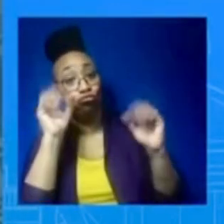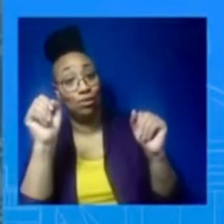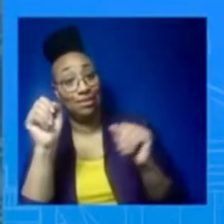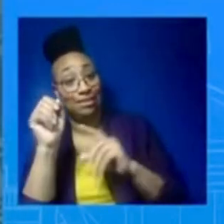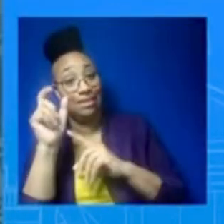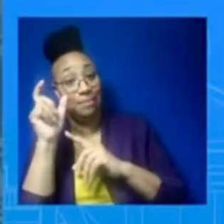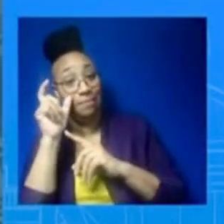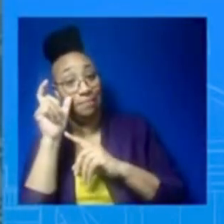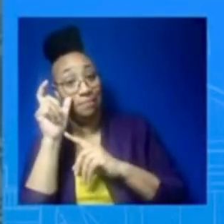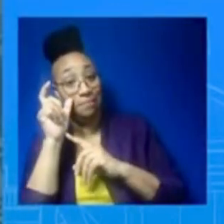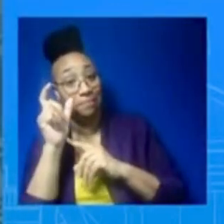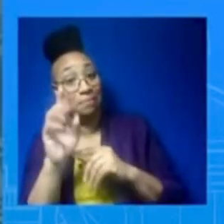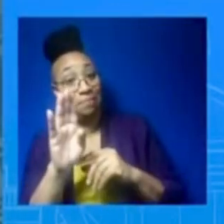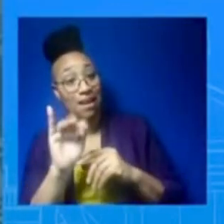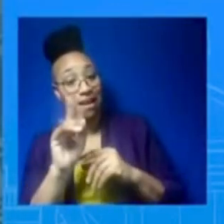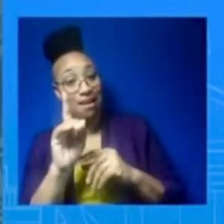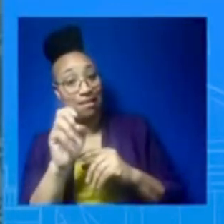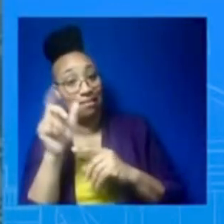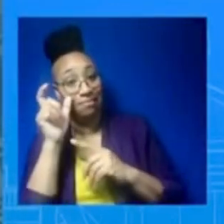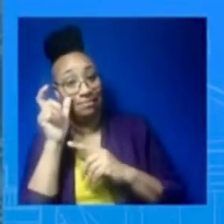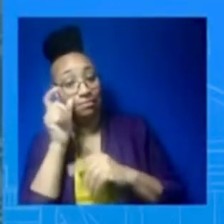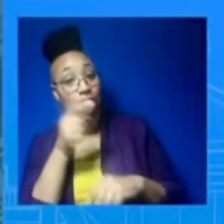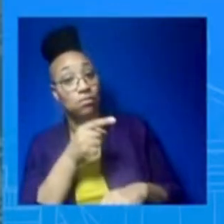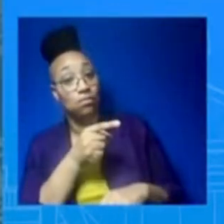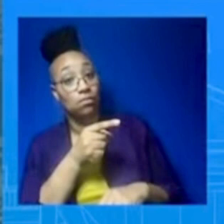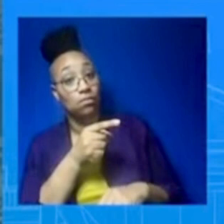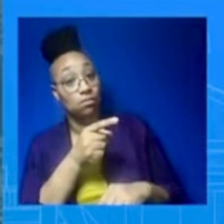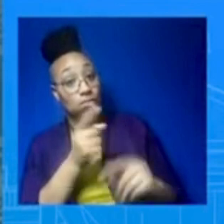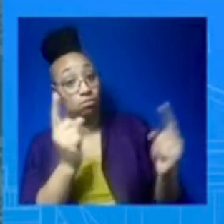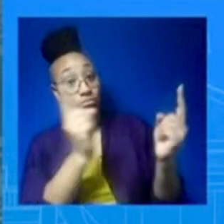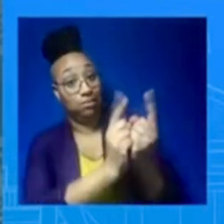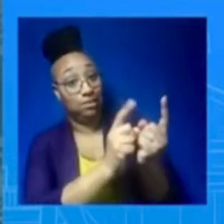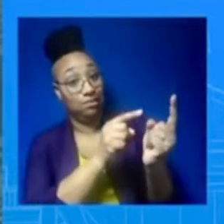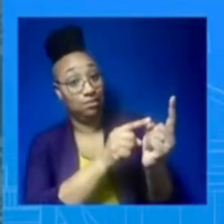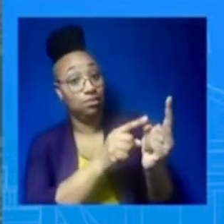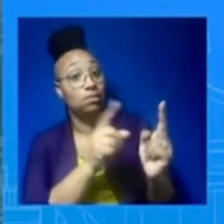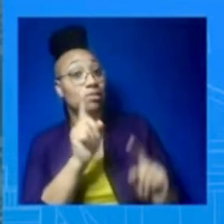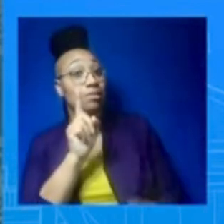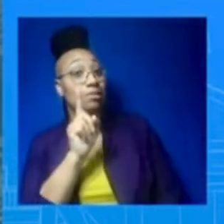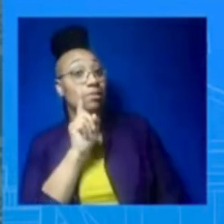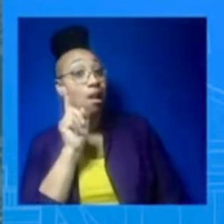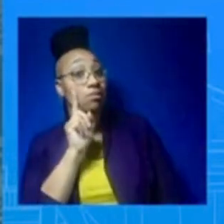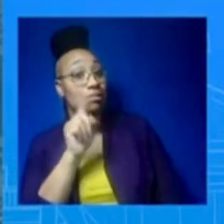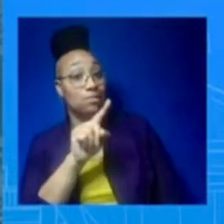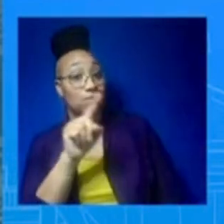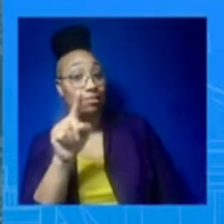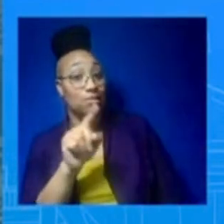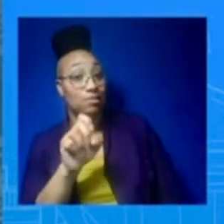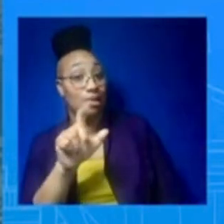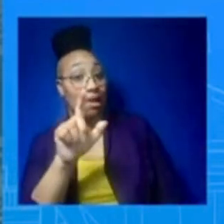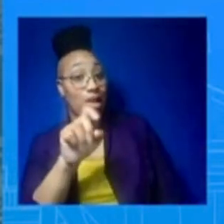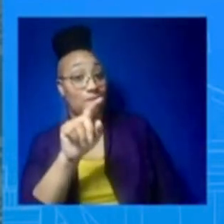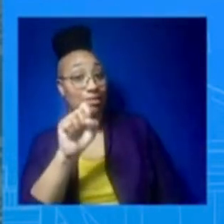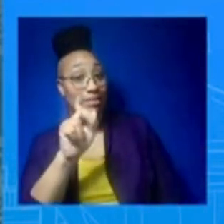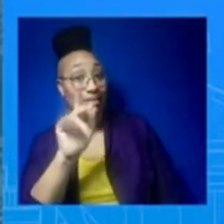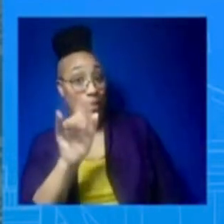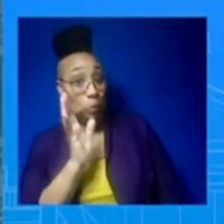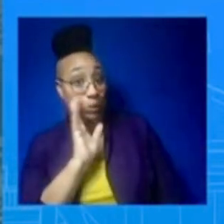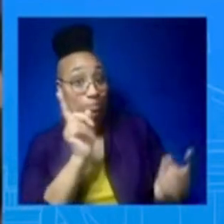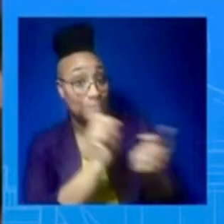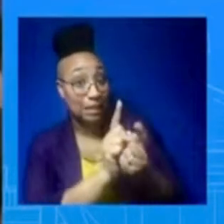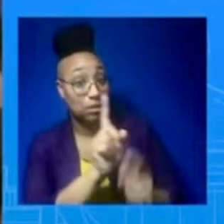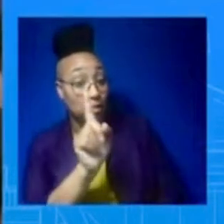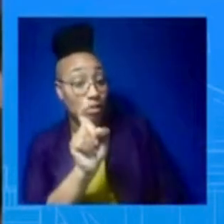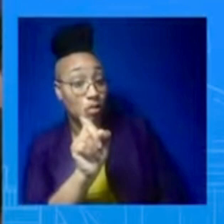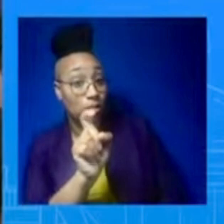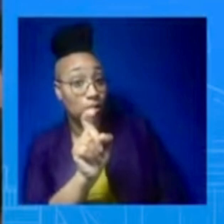talking about it on the trip. There's no meeting with President Zelensky scheduled for the trip right now. And related to President Xi and that call